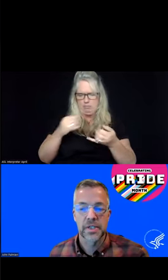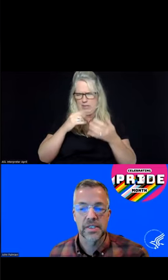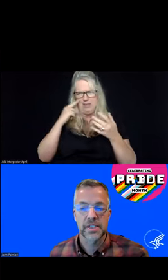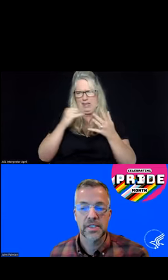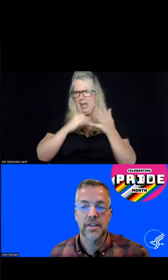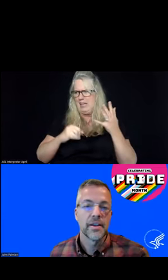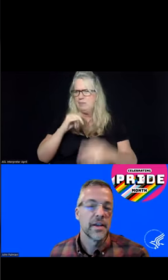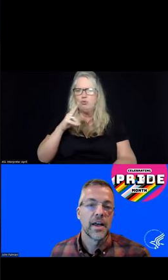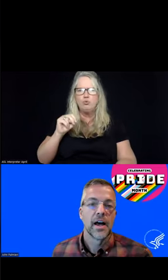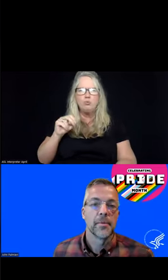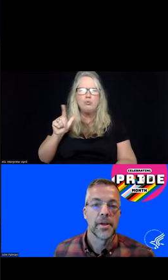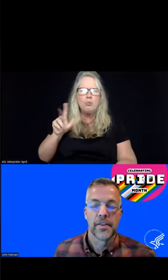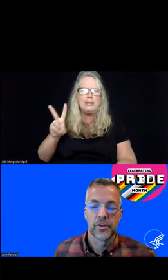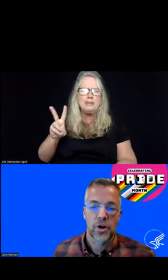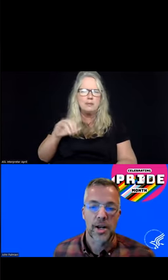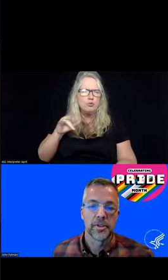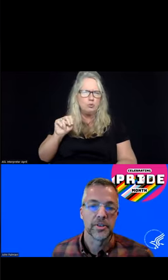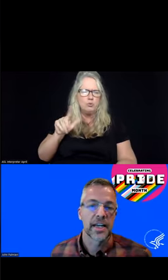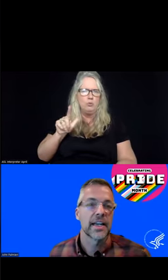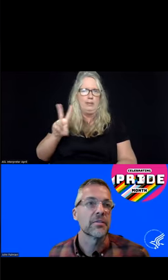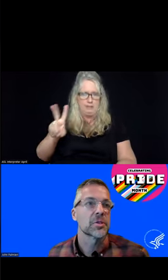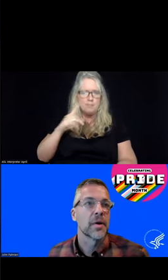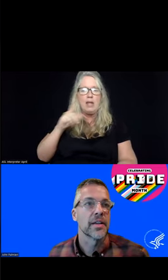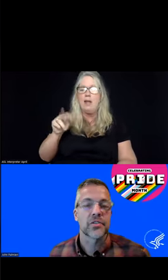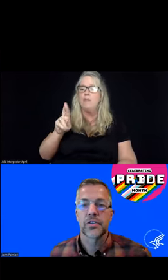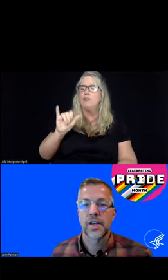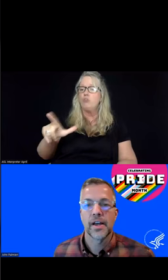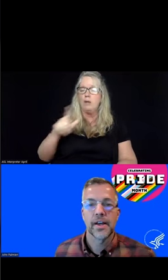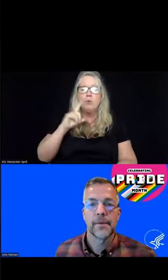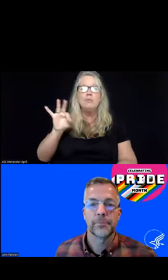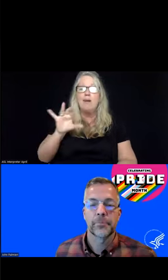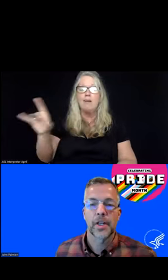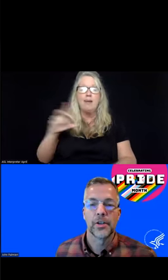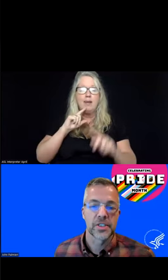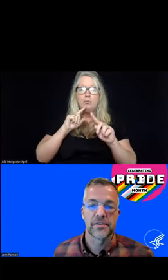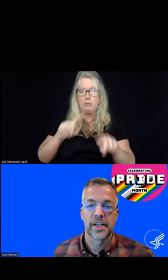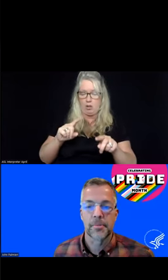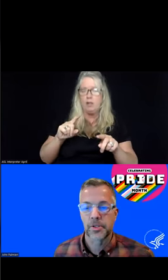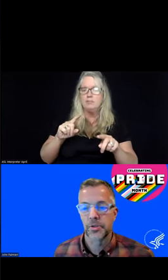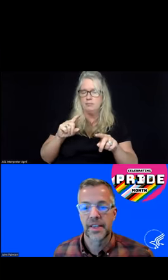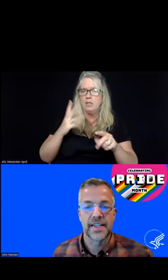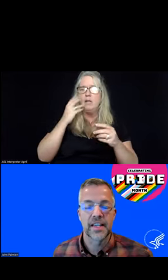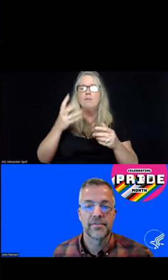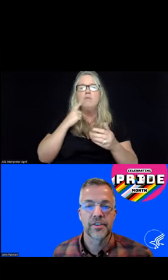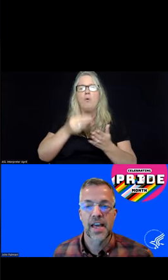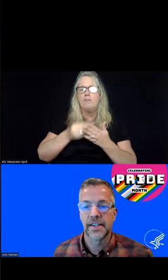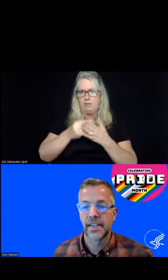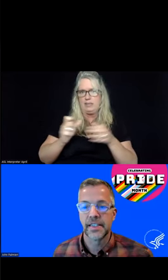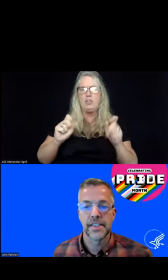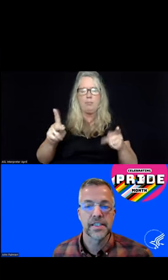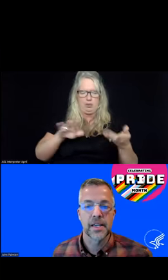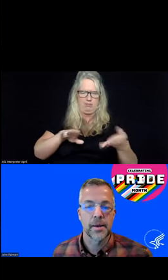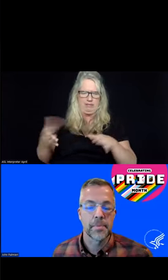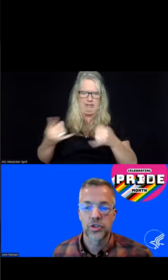it's the 26th. And then the Tribal 988 response, notice of funding opportunity. The deadline for that